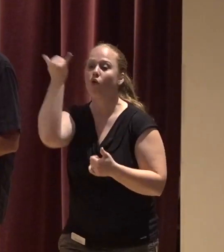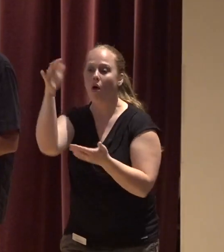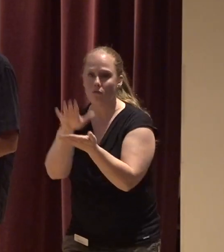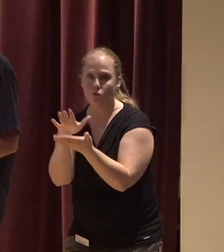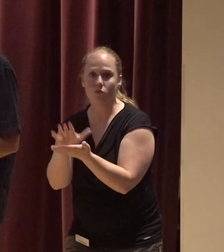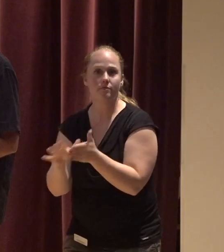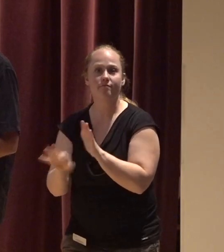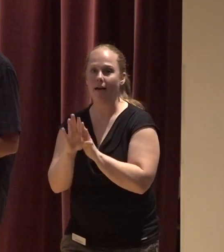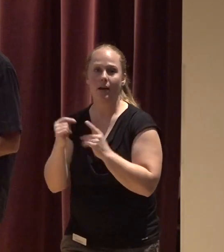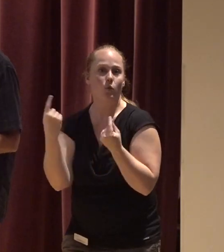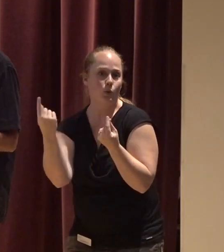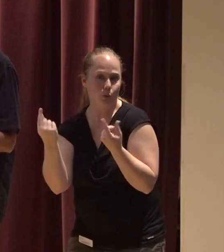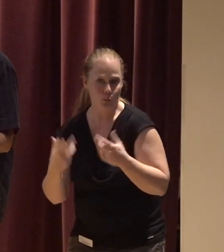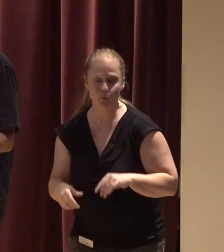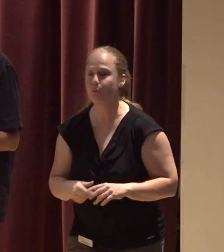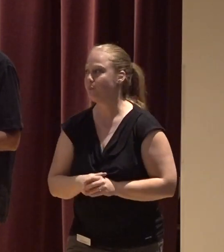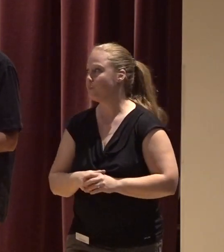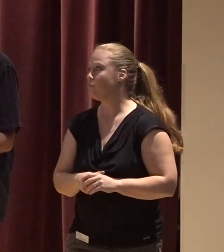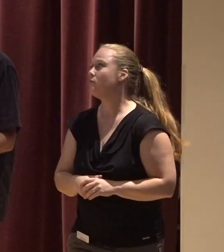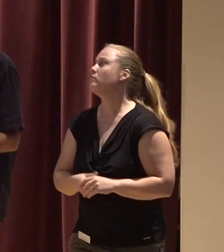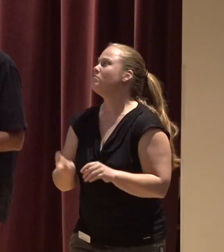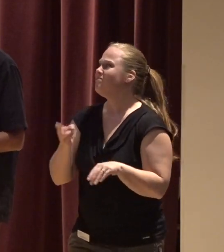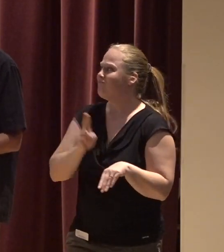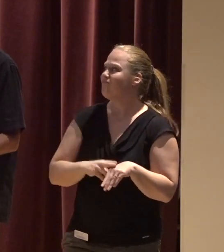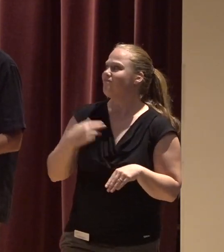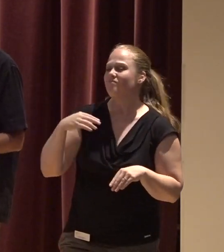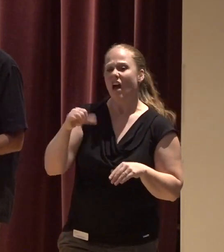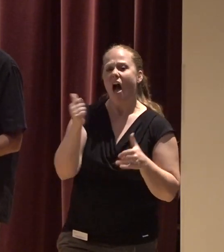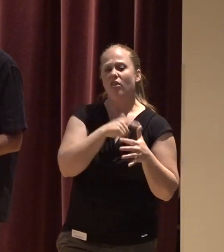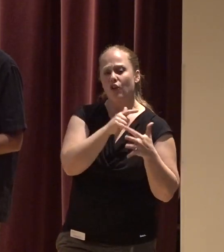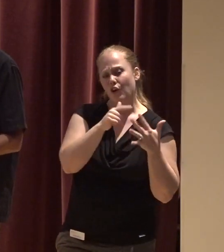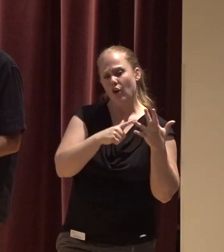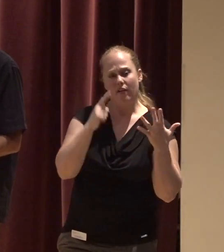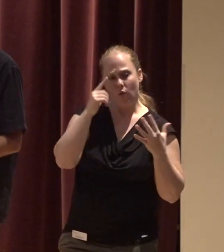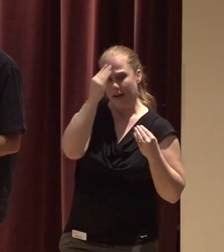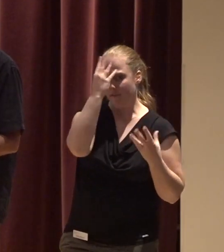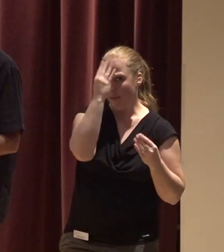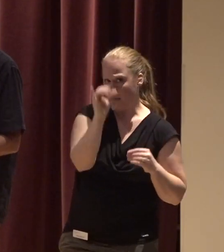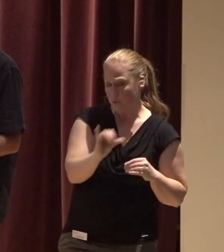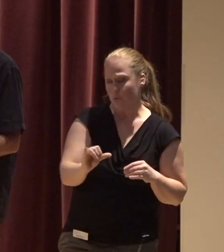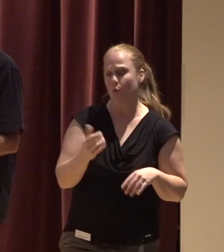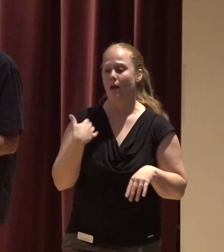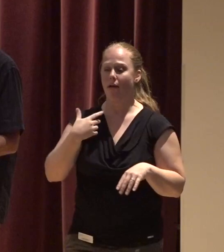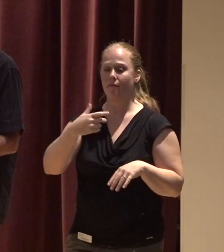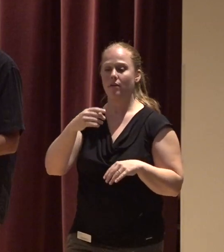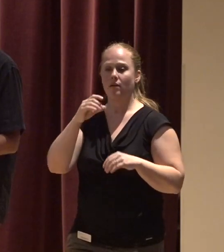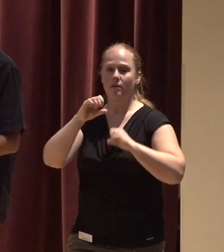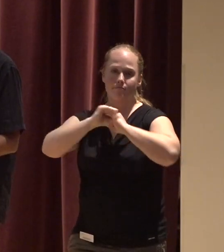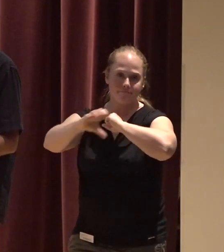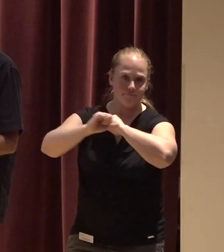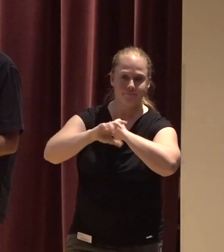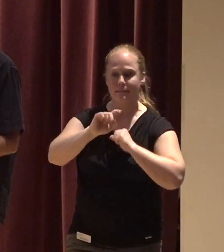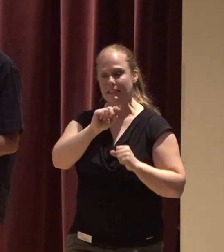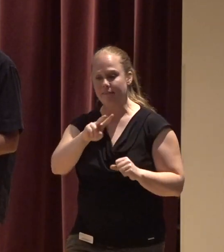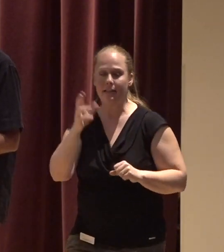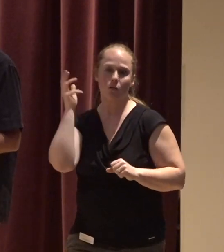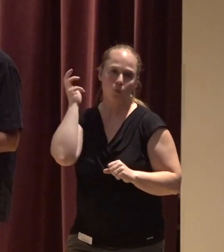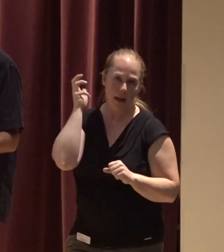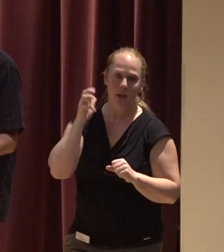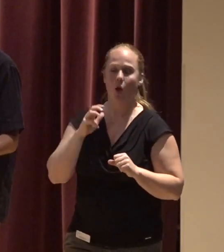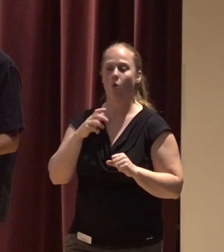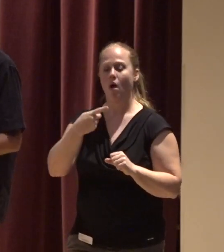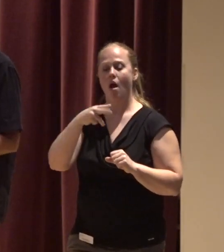is Of course, we use other avenues of information as well Whether it be press releases, TV, radio